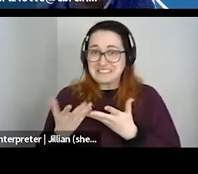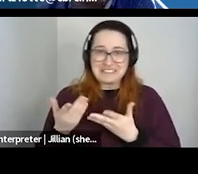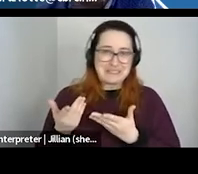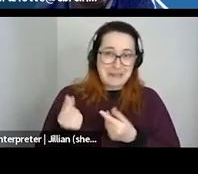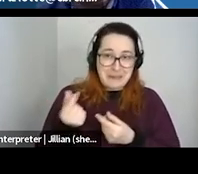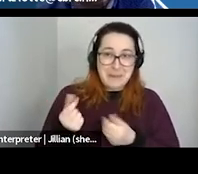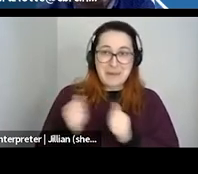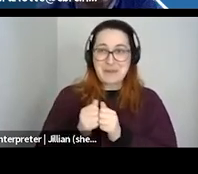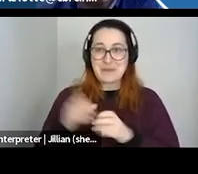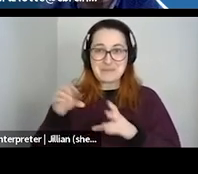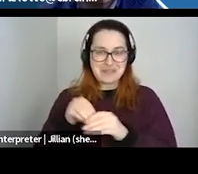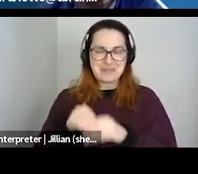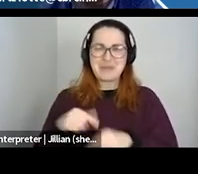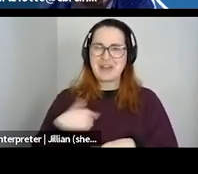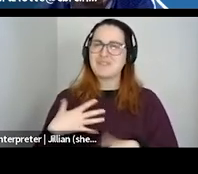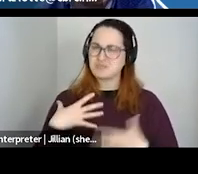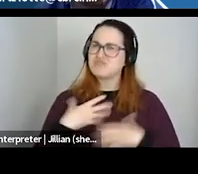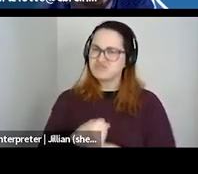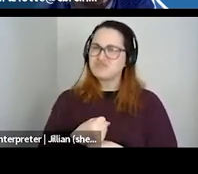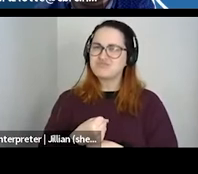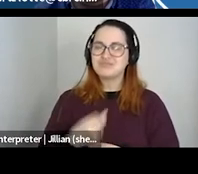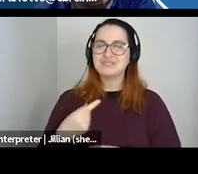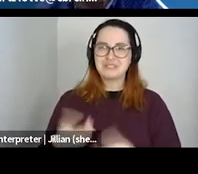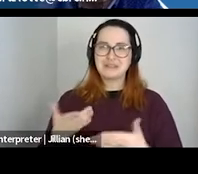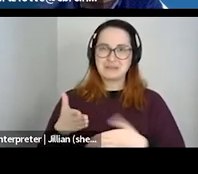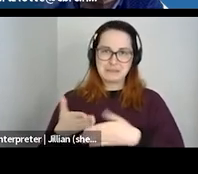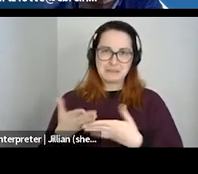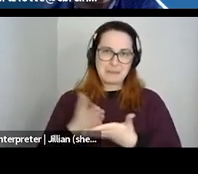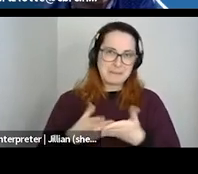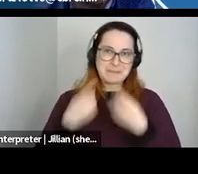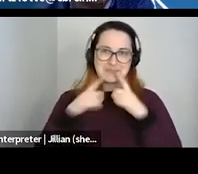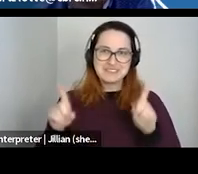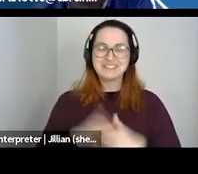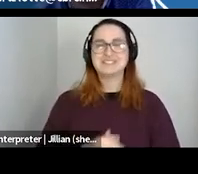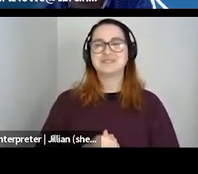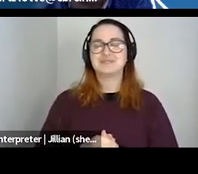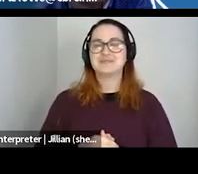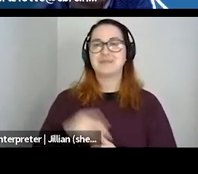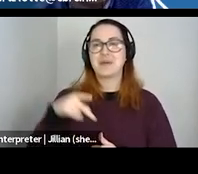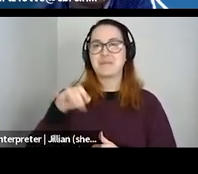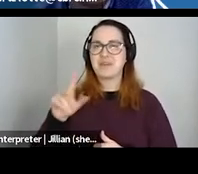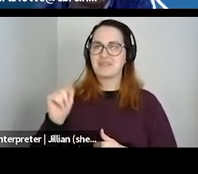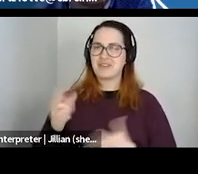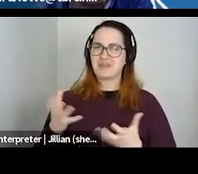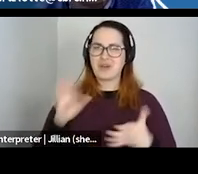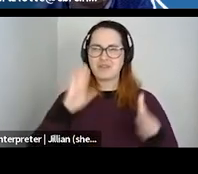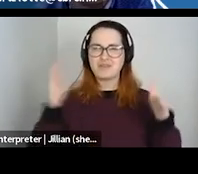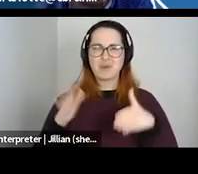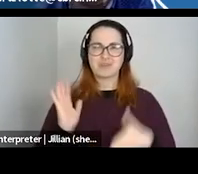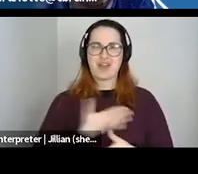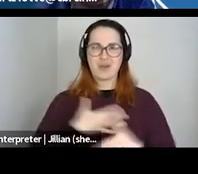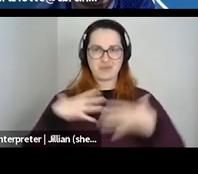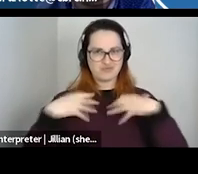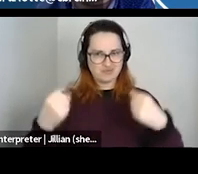confident that we've made some success there. Ultimately, Pivot wants to focus on the strengths of our community to enhance our